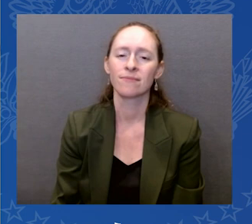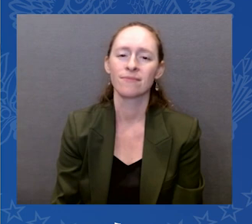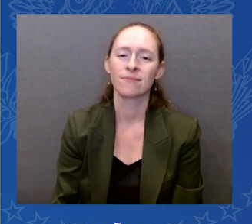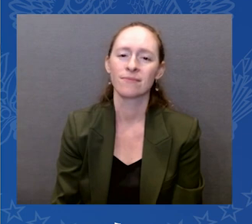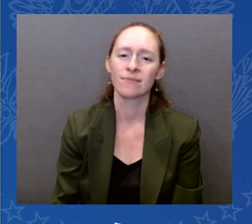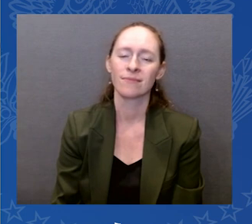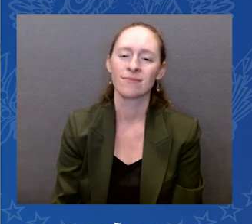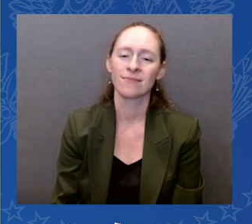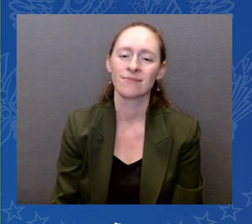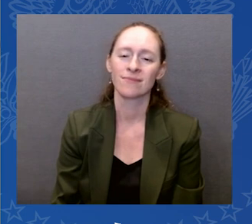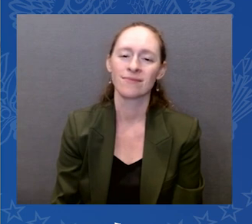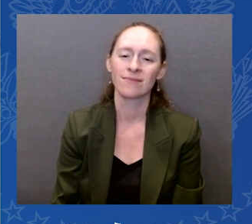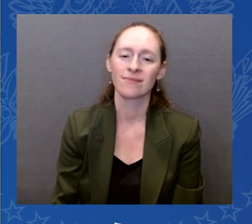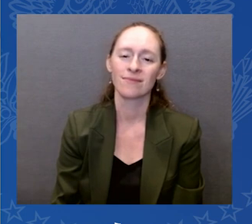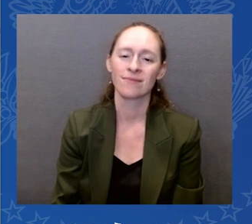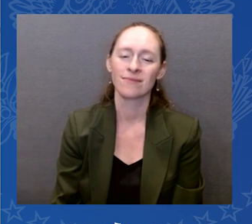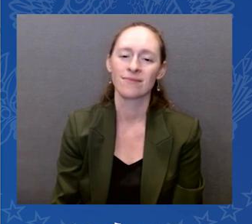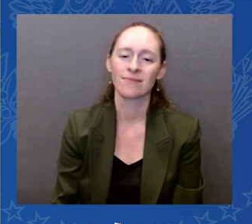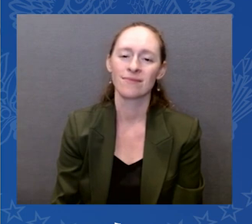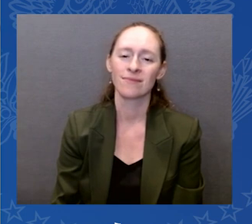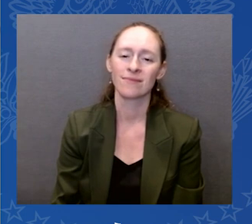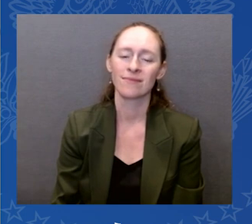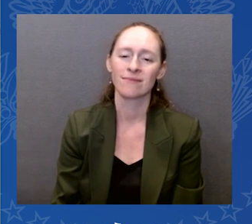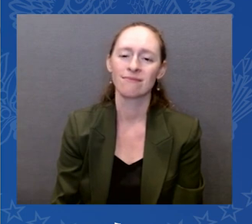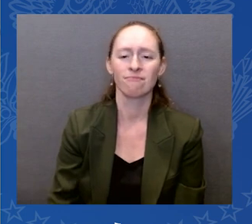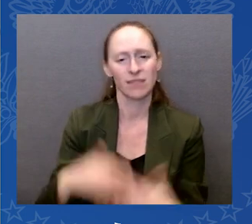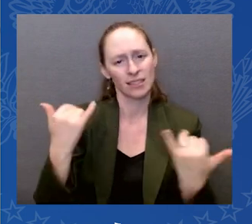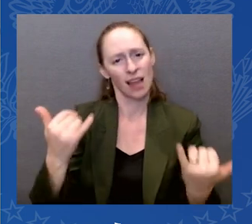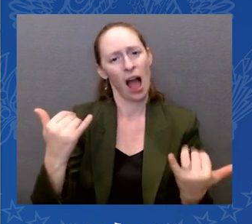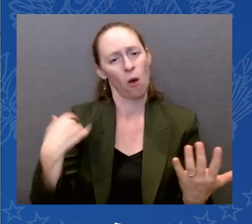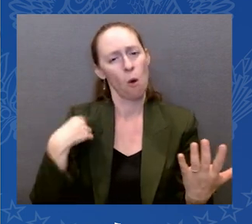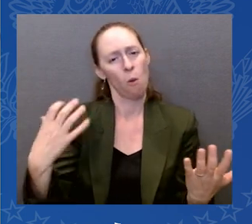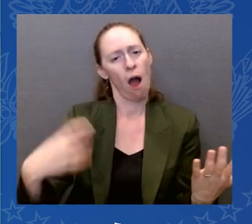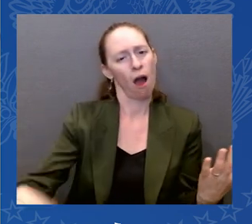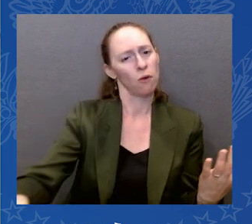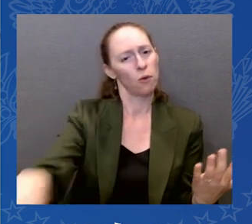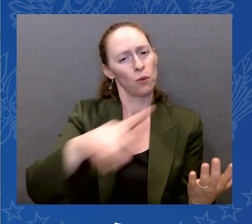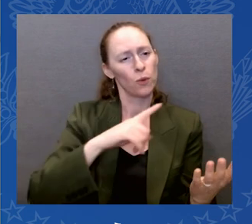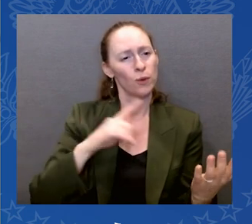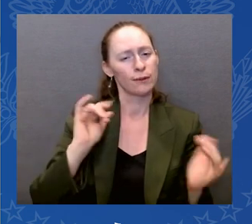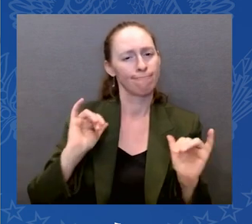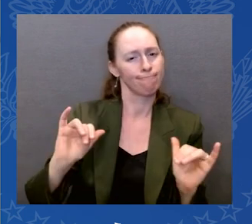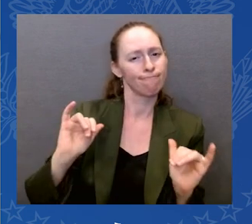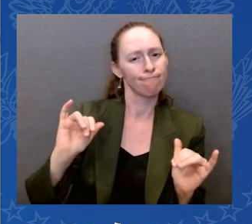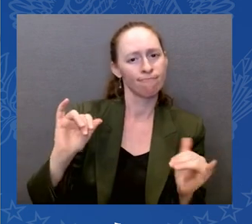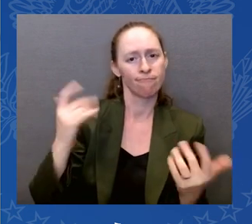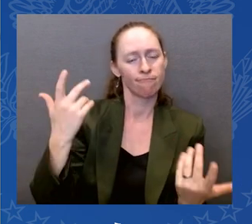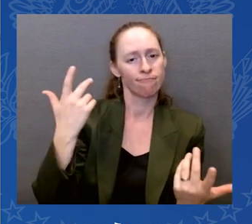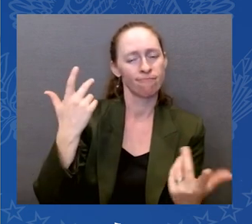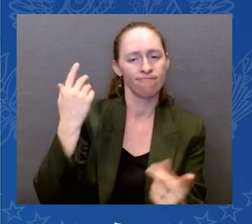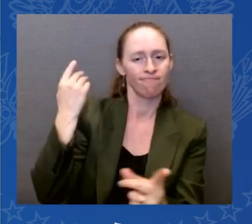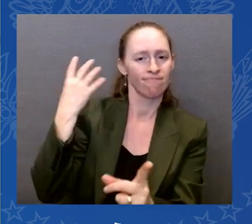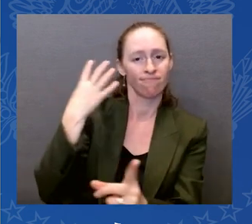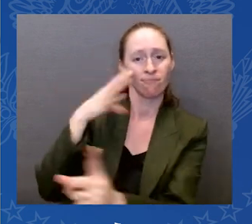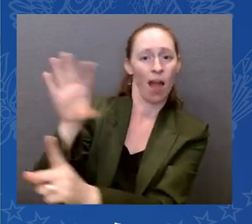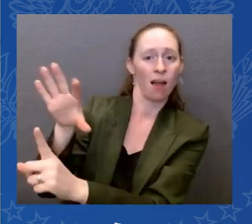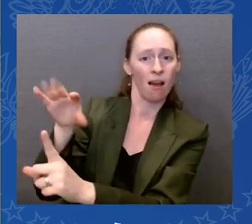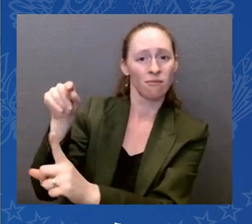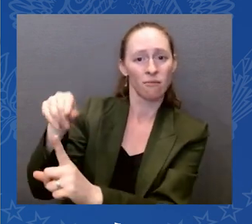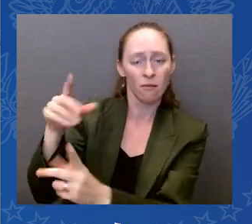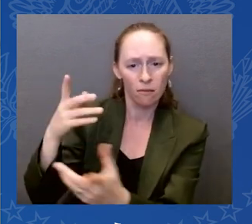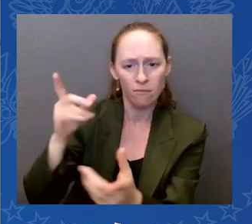strengthening of America's labor unions and a revival of this nation's great middle class.